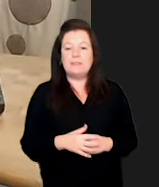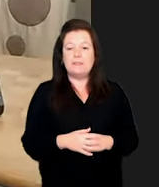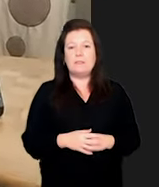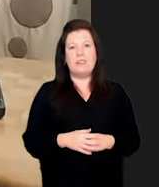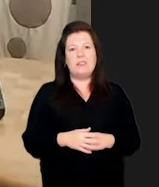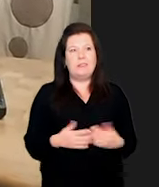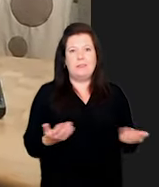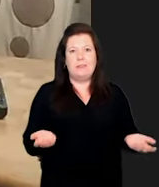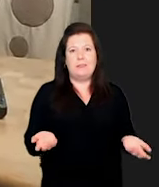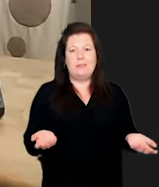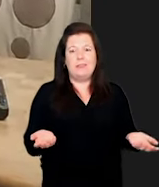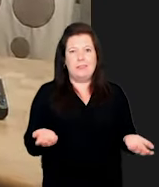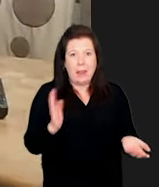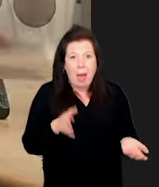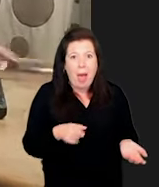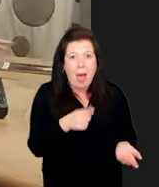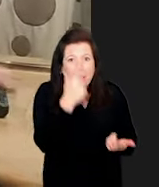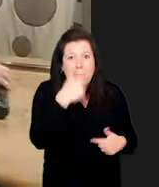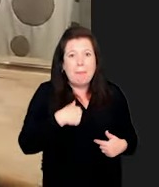Oh no. Really? Hi.